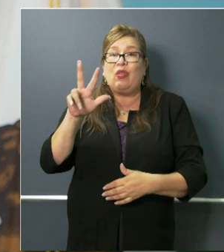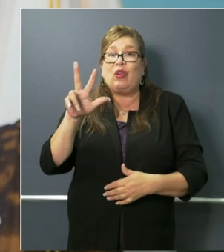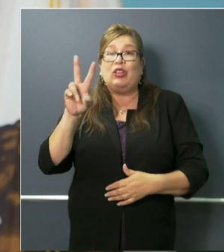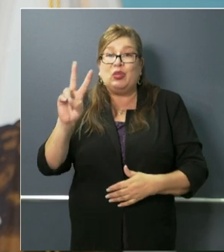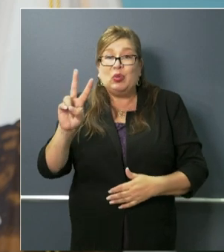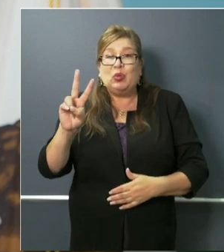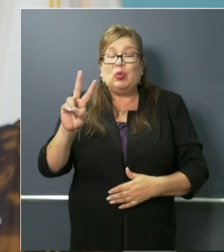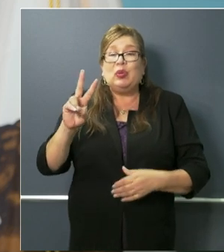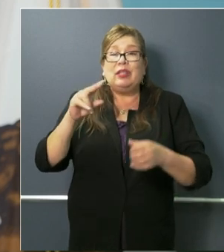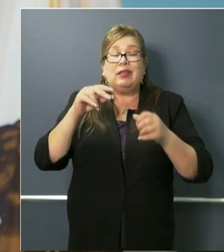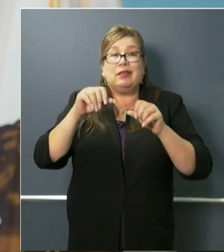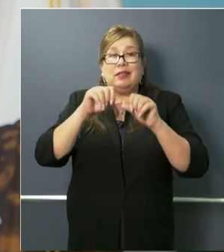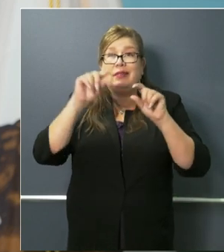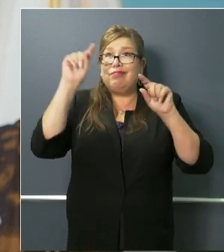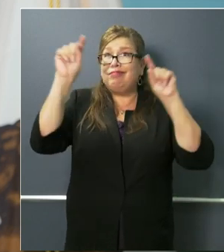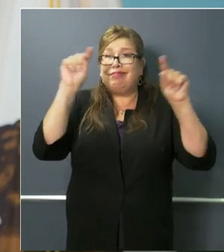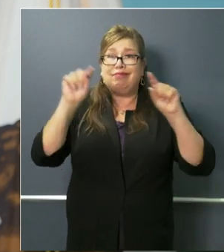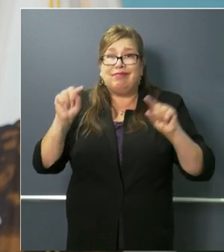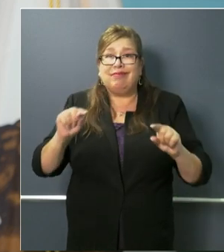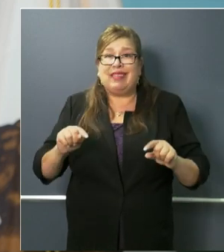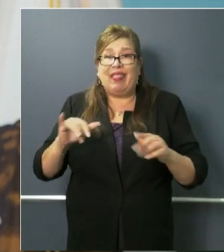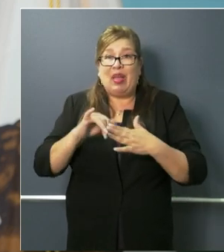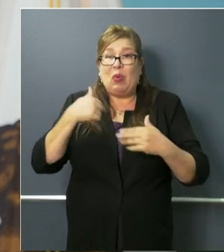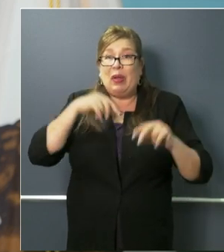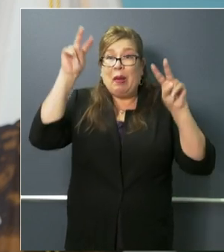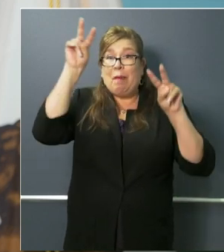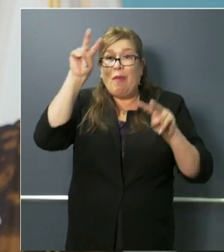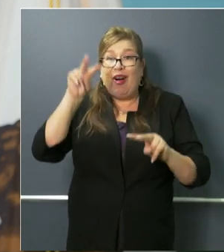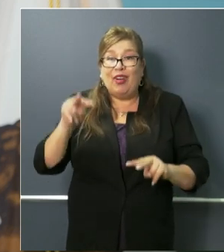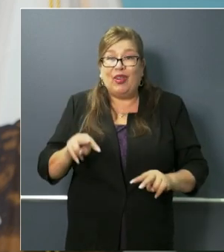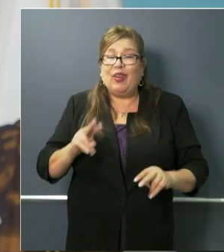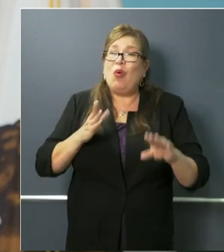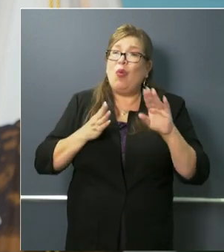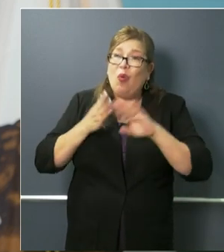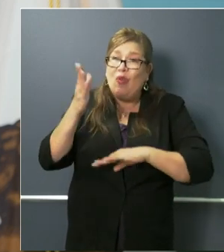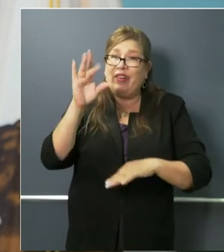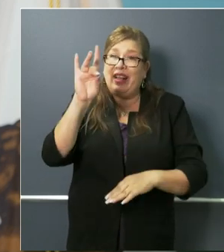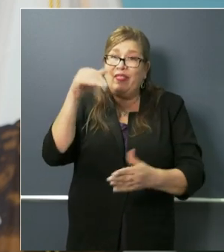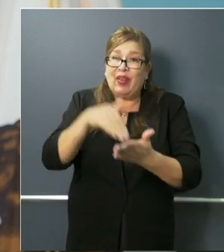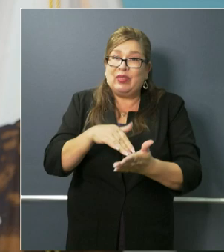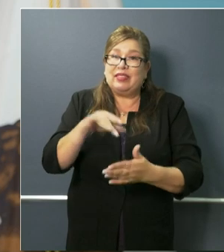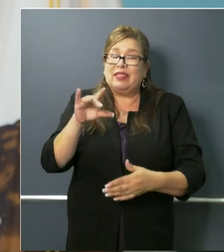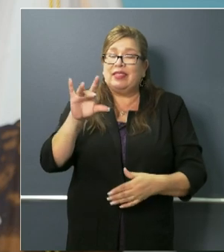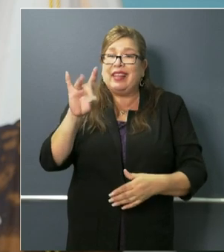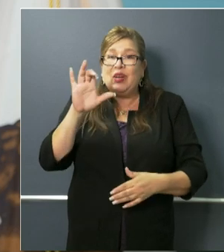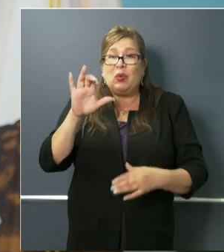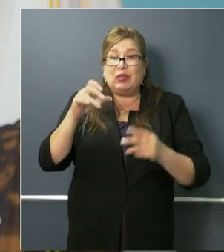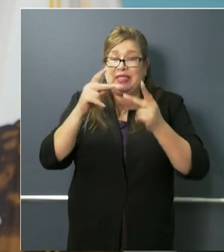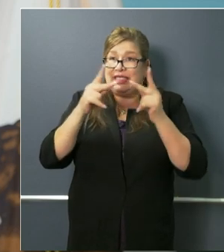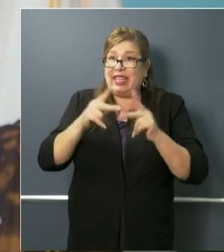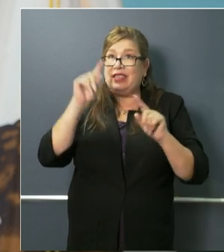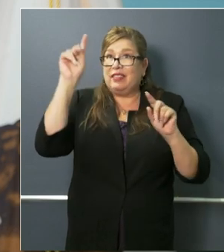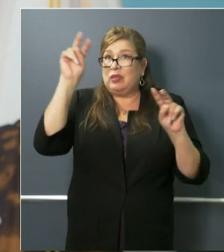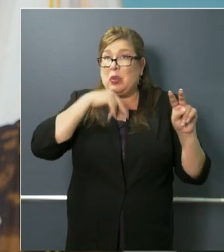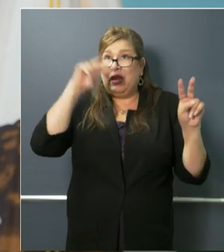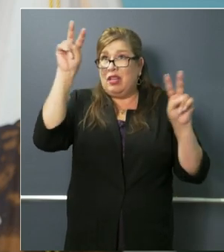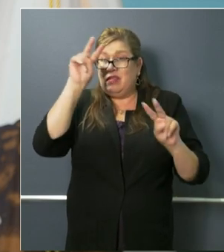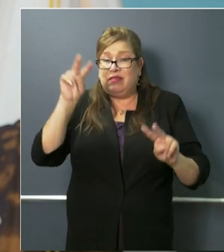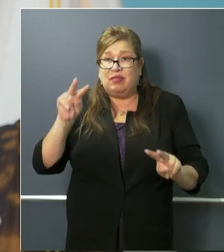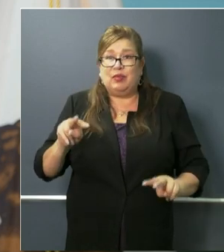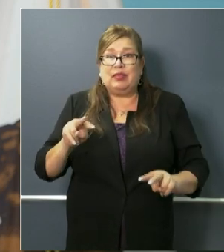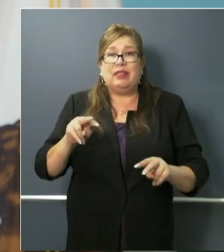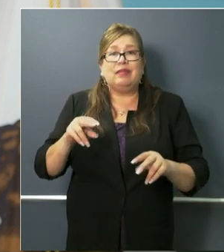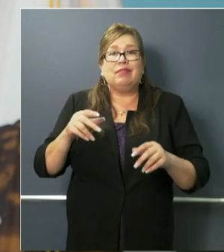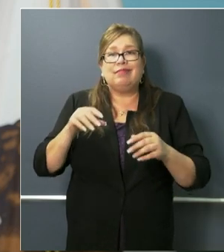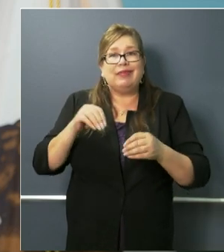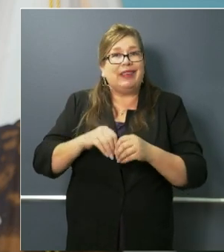thirty two sites that we are monitoring literally over eight thousand eight hundred sites that we're monitoring throughout the state